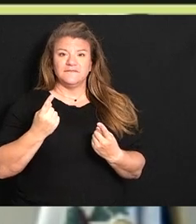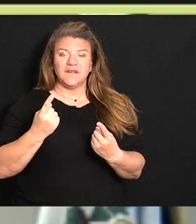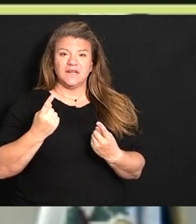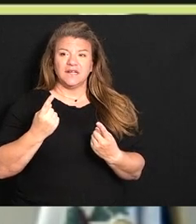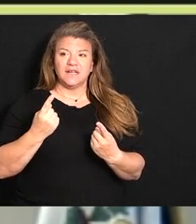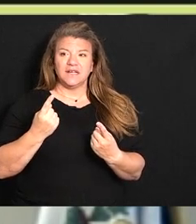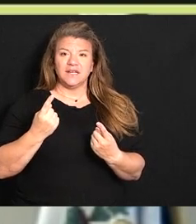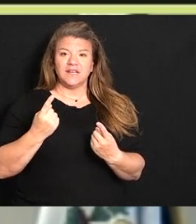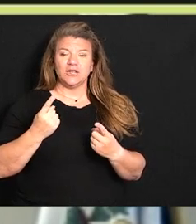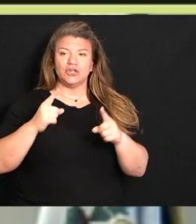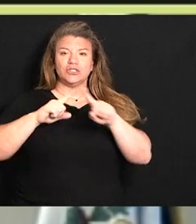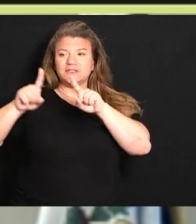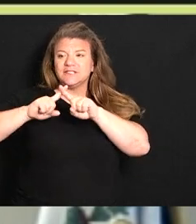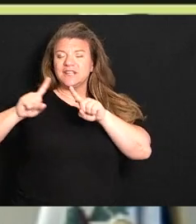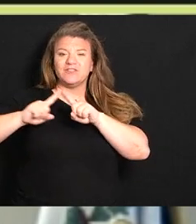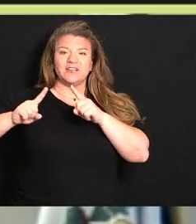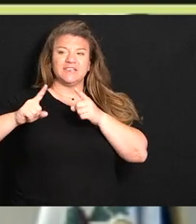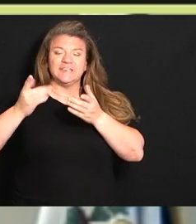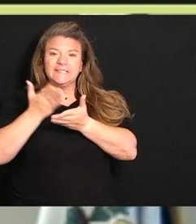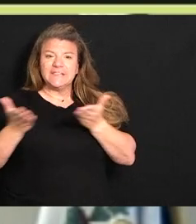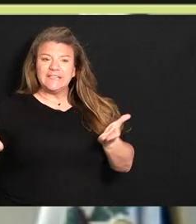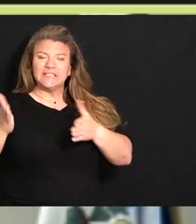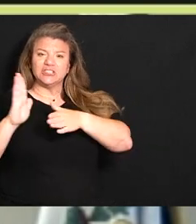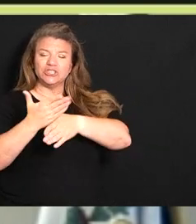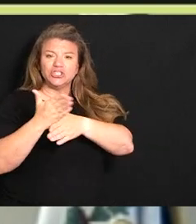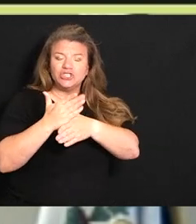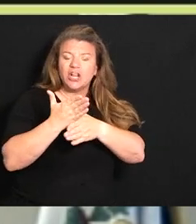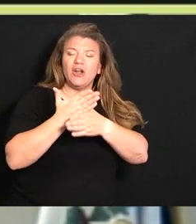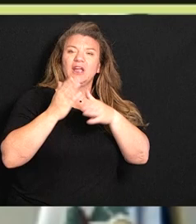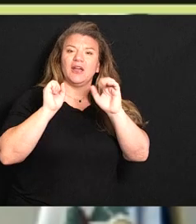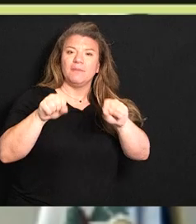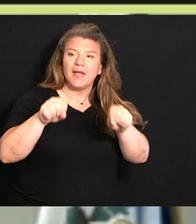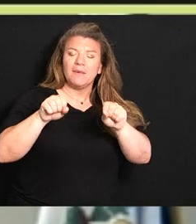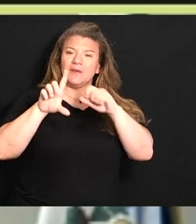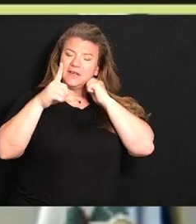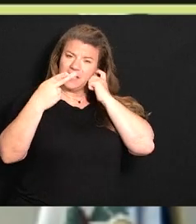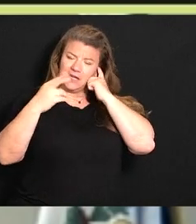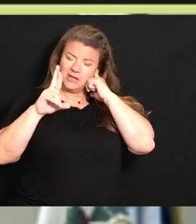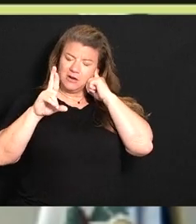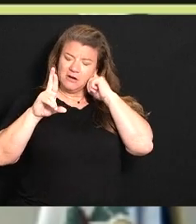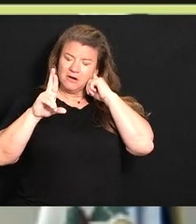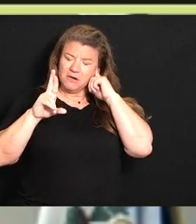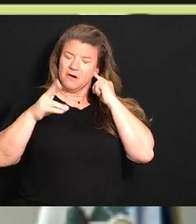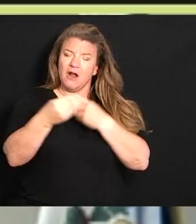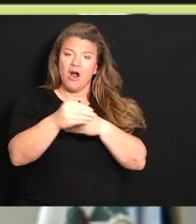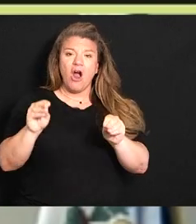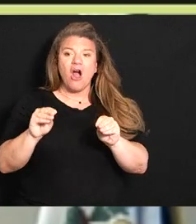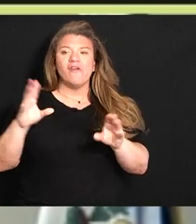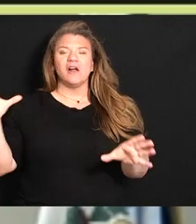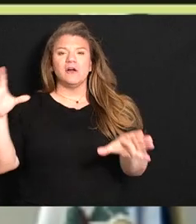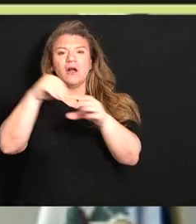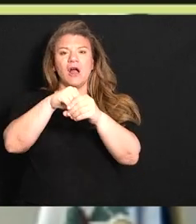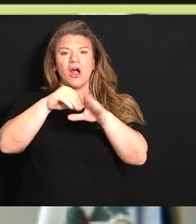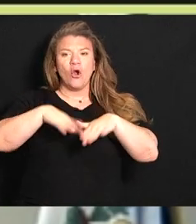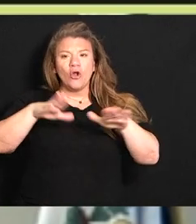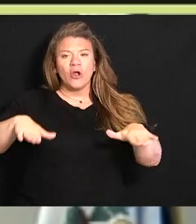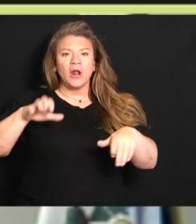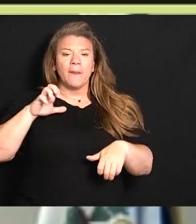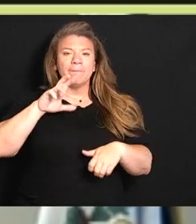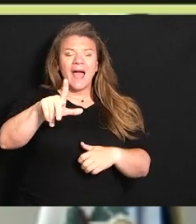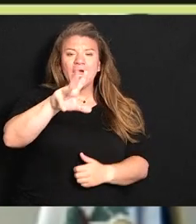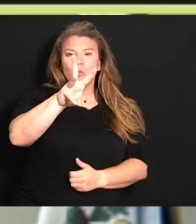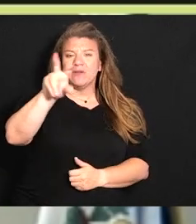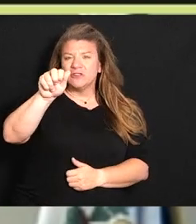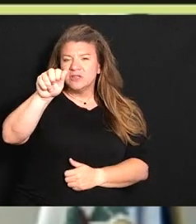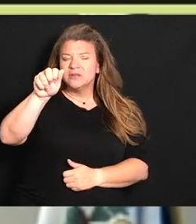children staying in hotel rooms and children staying in DHH offices and bringing our back in West Virginia